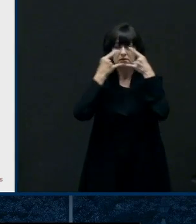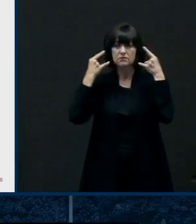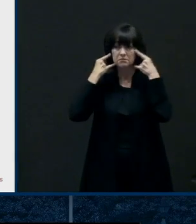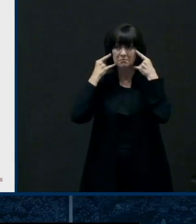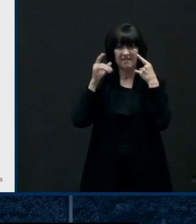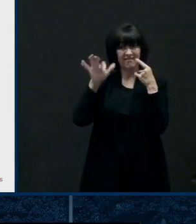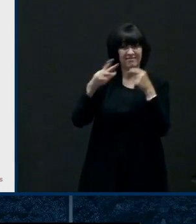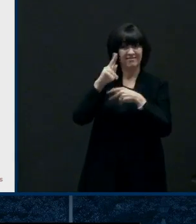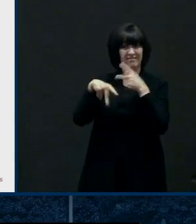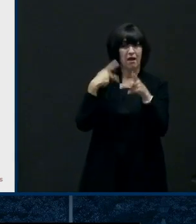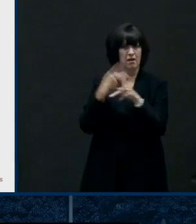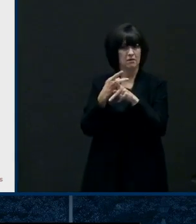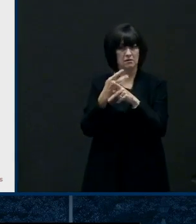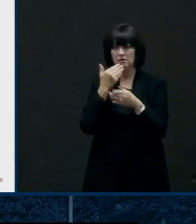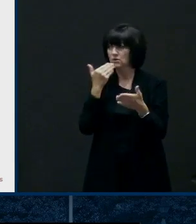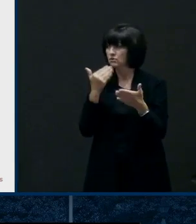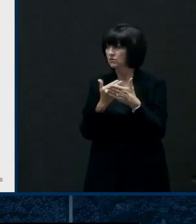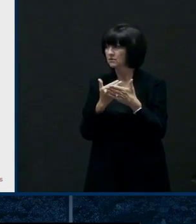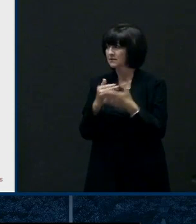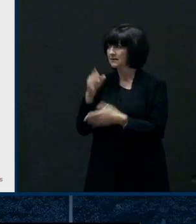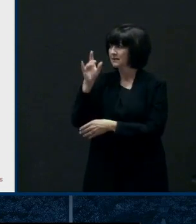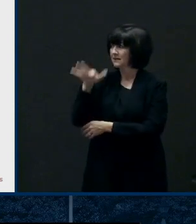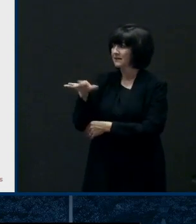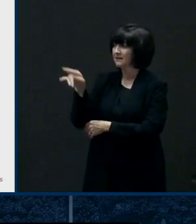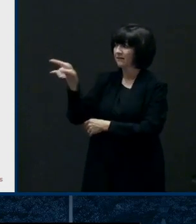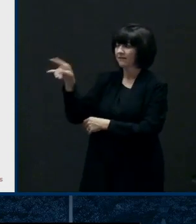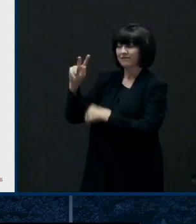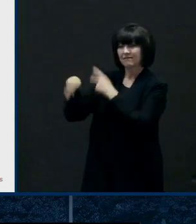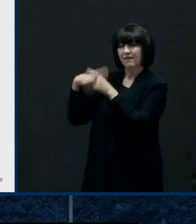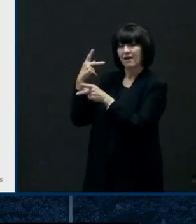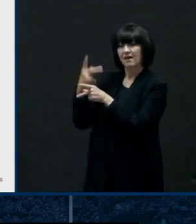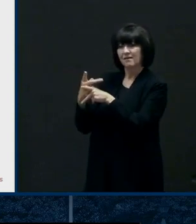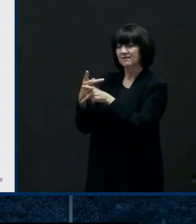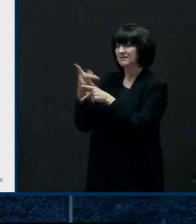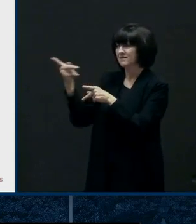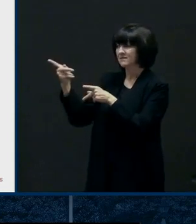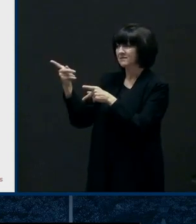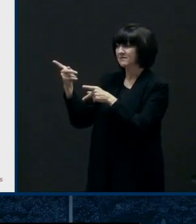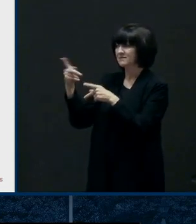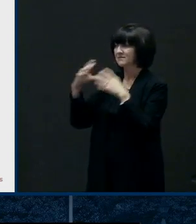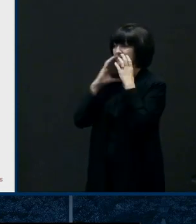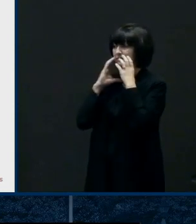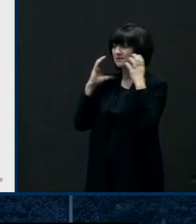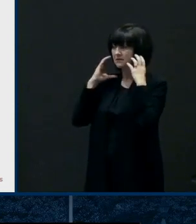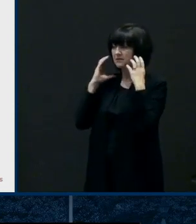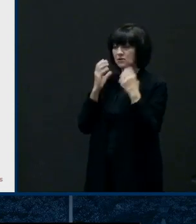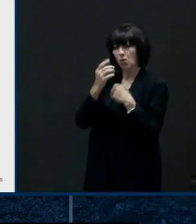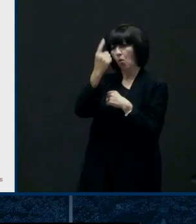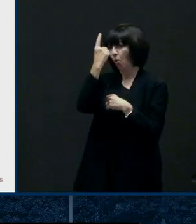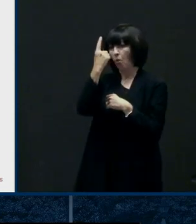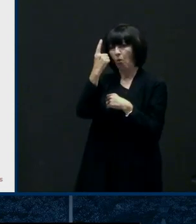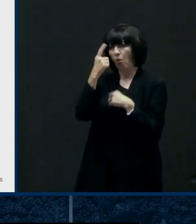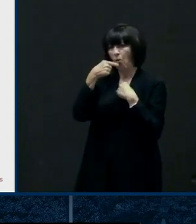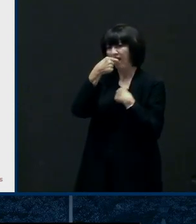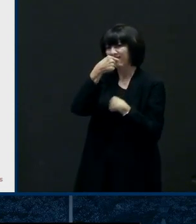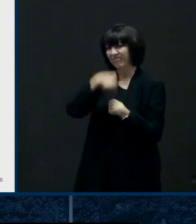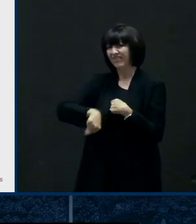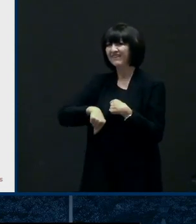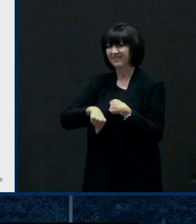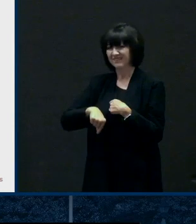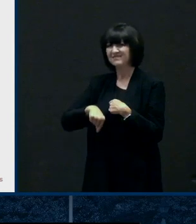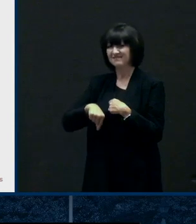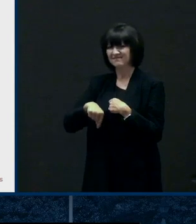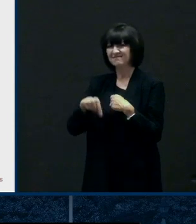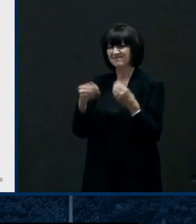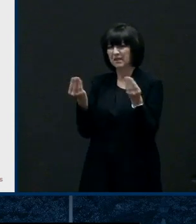um unfortunately these gator types of neckwear it's just a single layer of um of